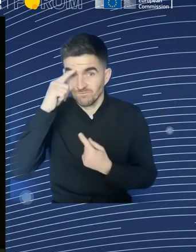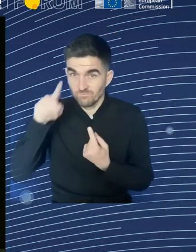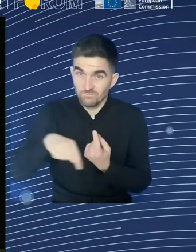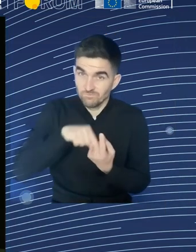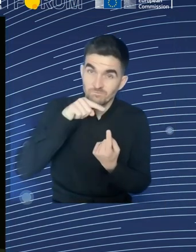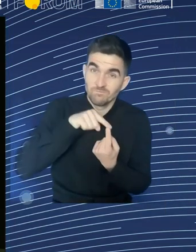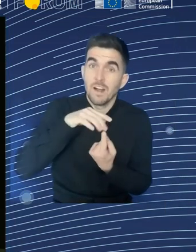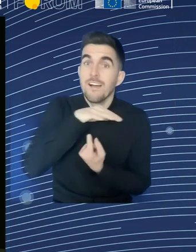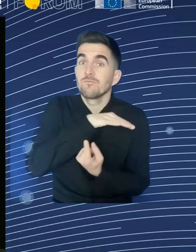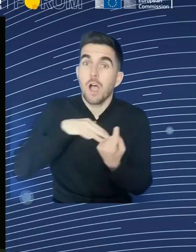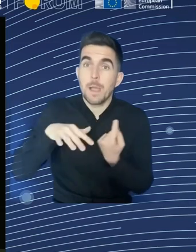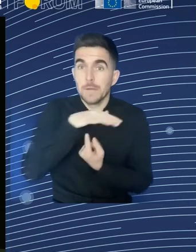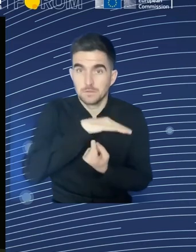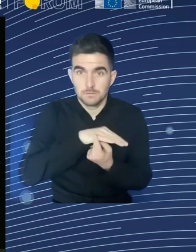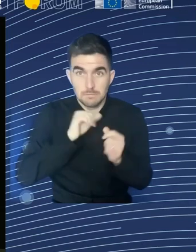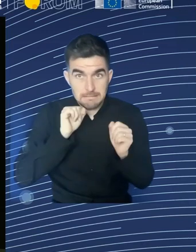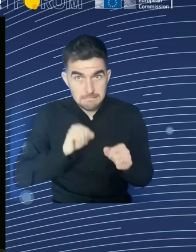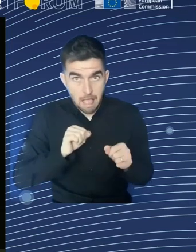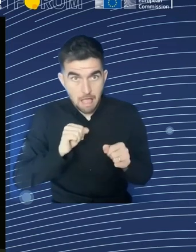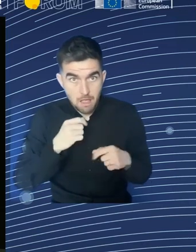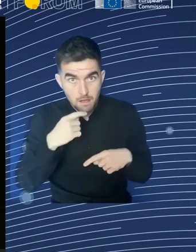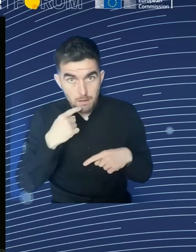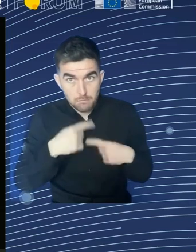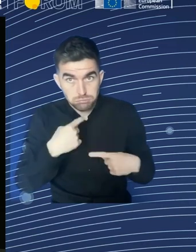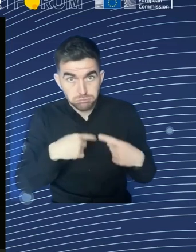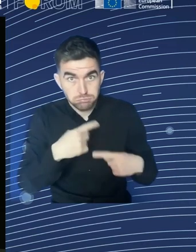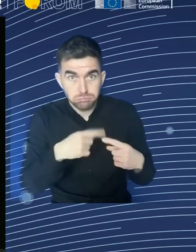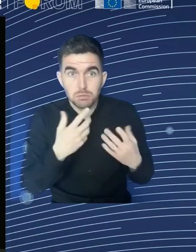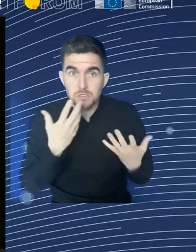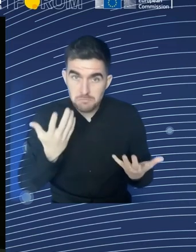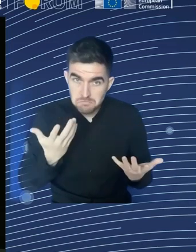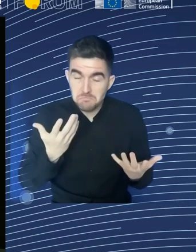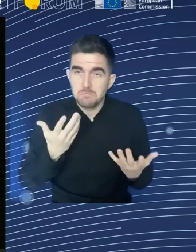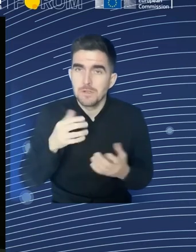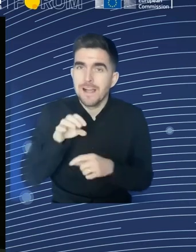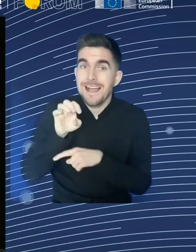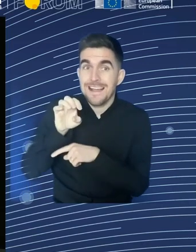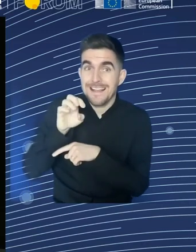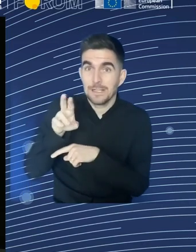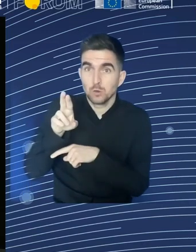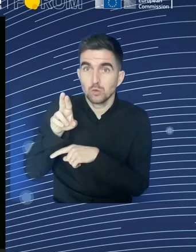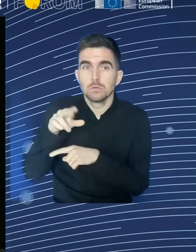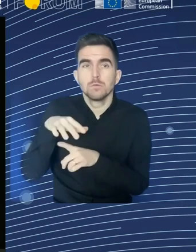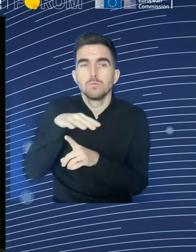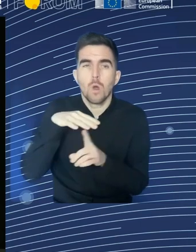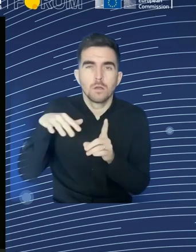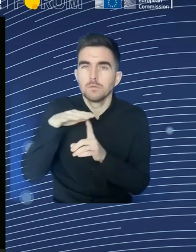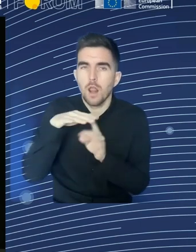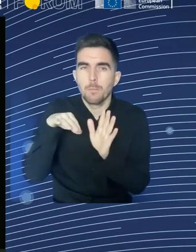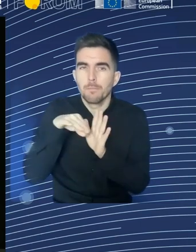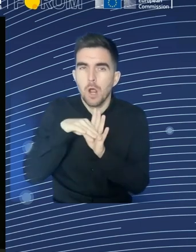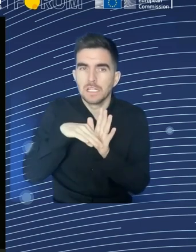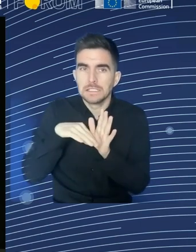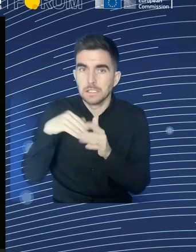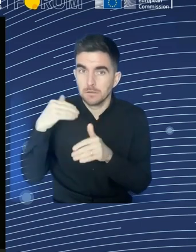Yeah, I don't know really, but it's basically the question that interests me at the moment. And